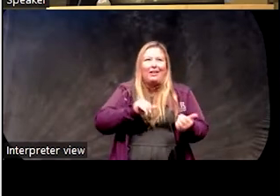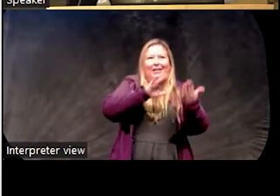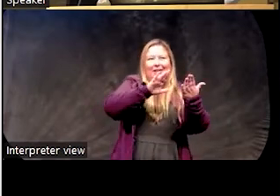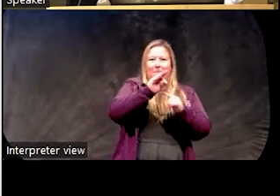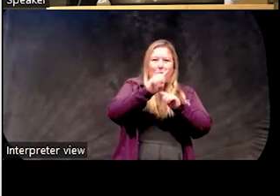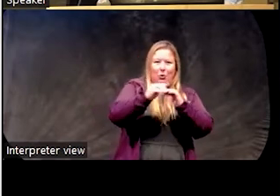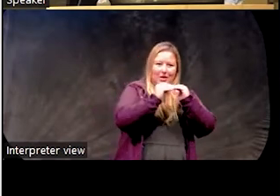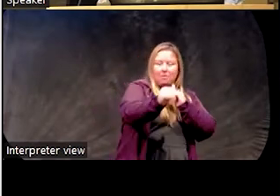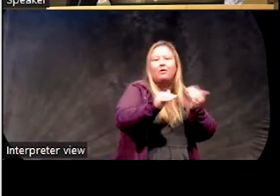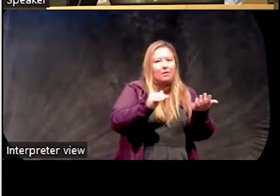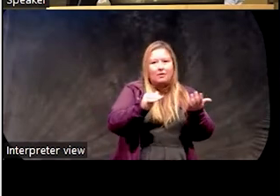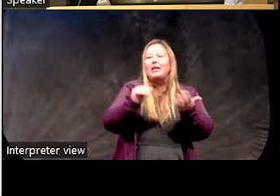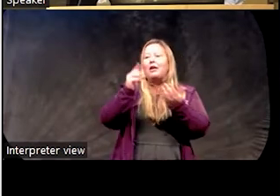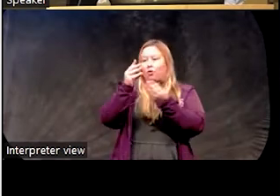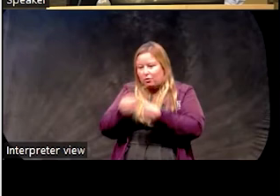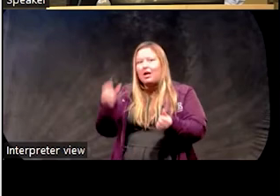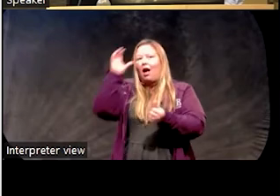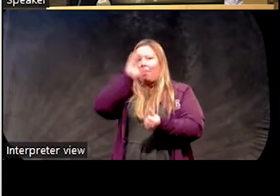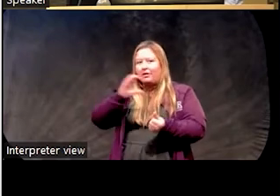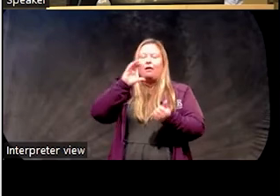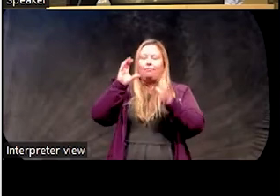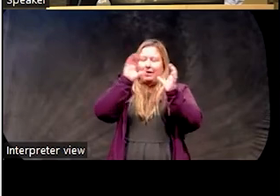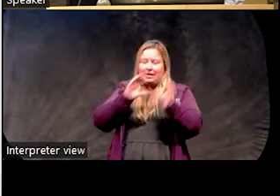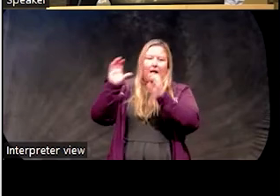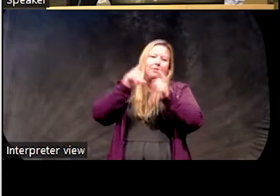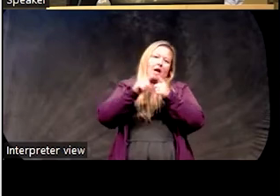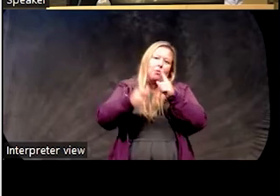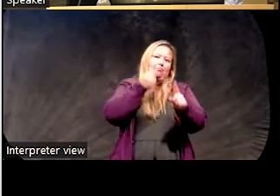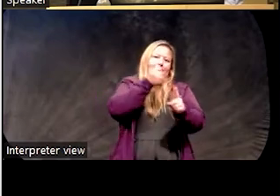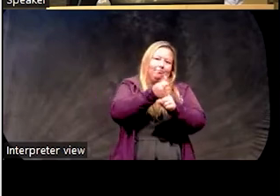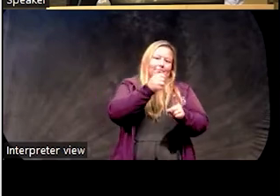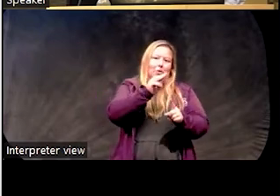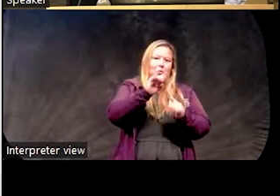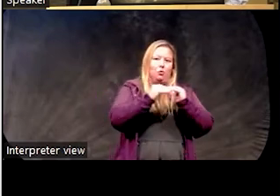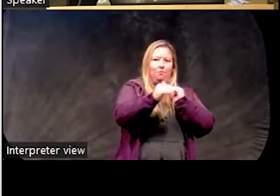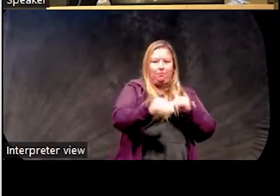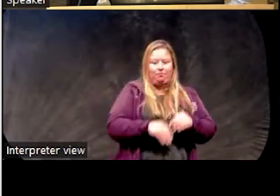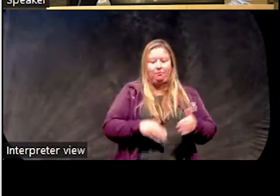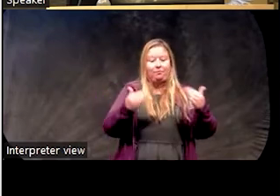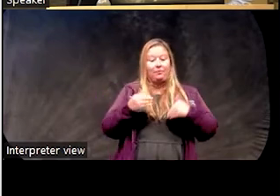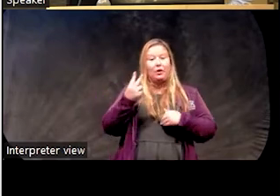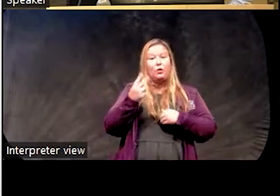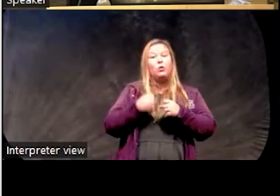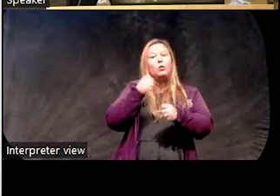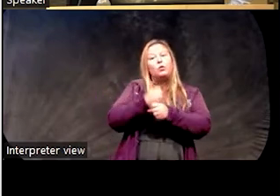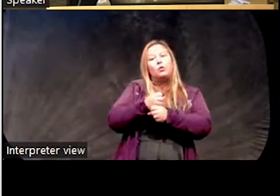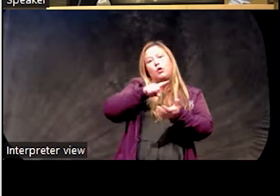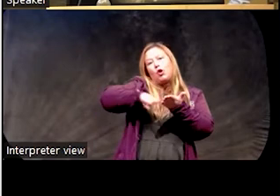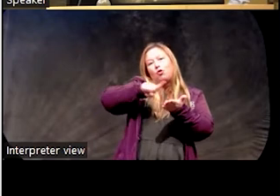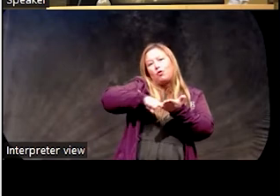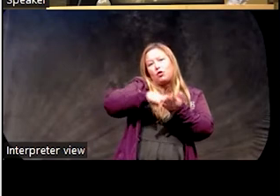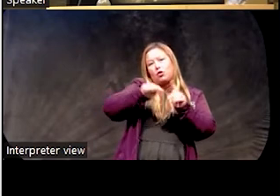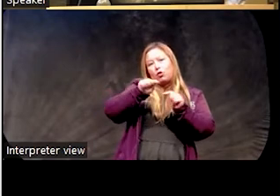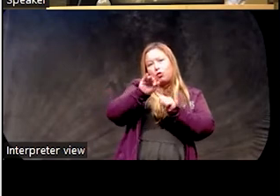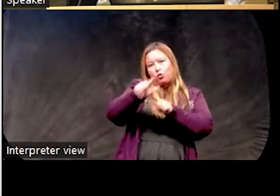depression. So two examples of doing this in a research trial, this is with veterans who